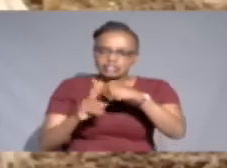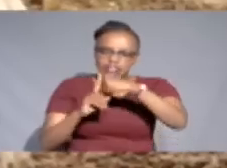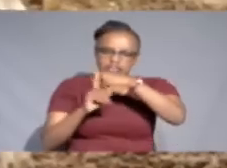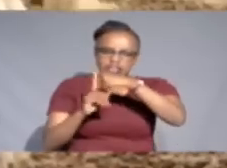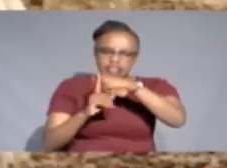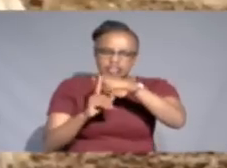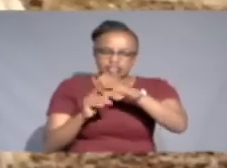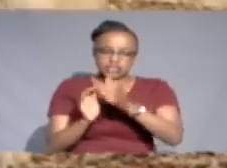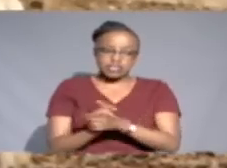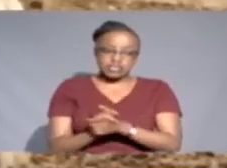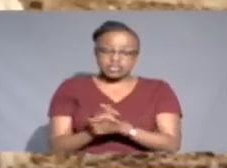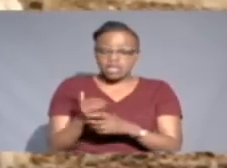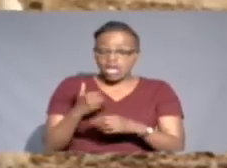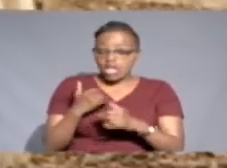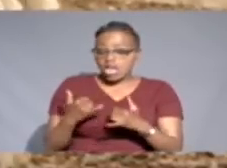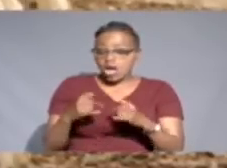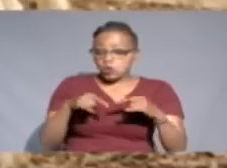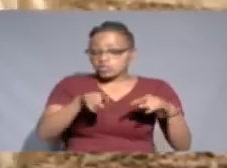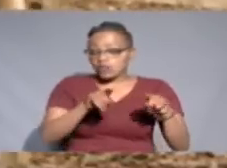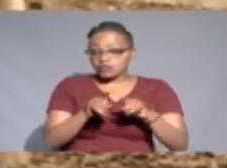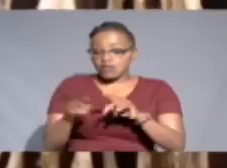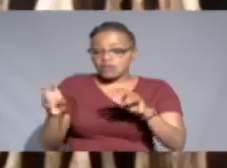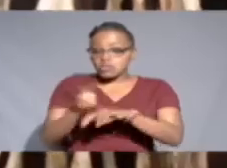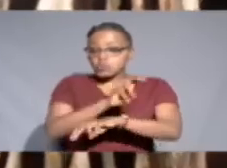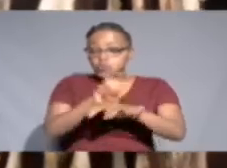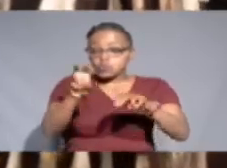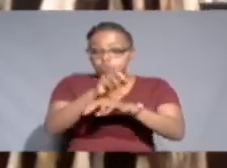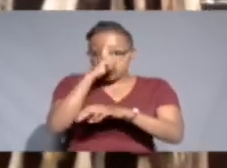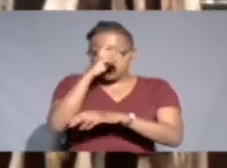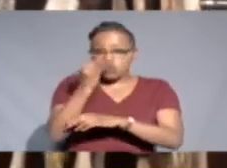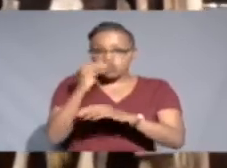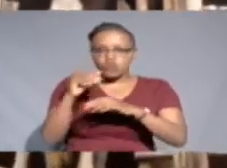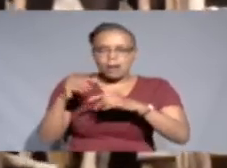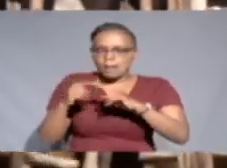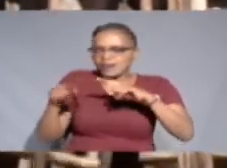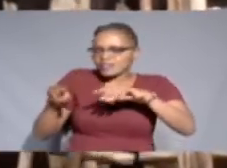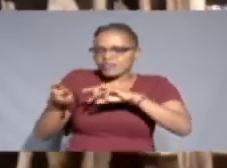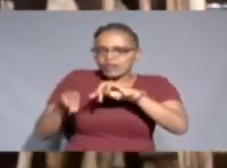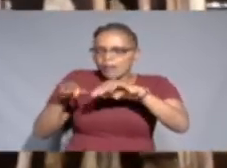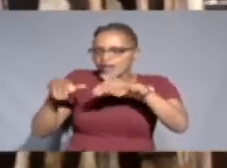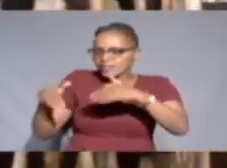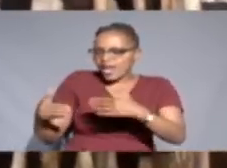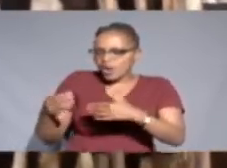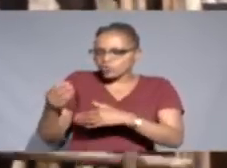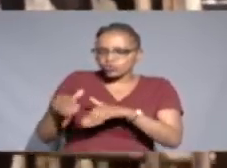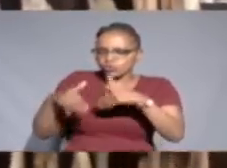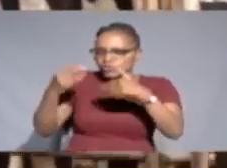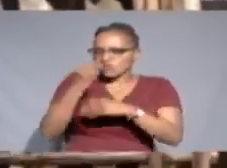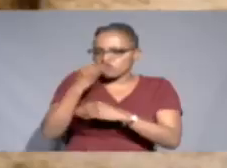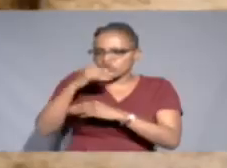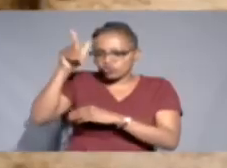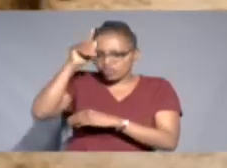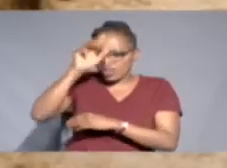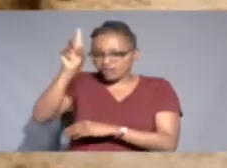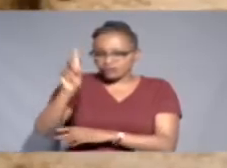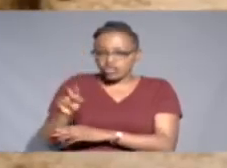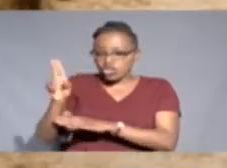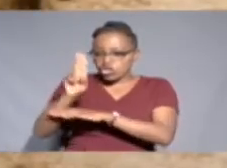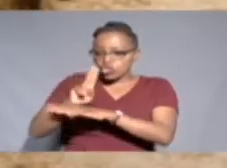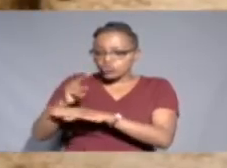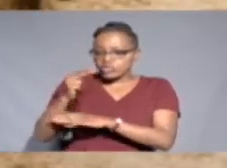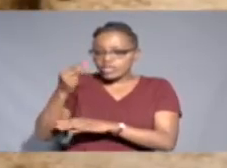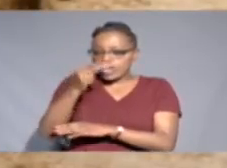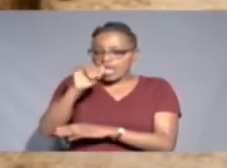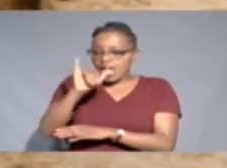them. Now that he no longer treks looking for pasture, how does he manage to feed all his cows? He uses hay.